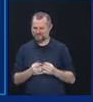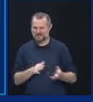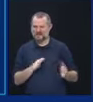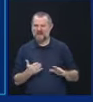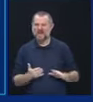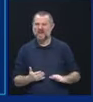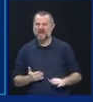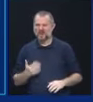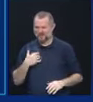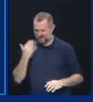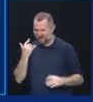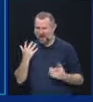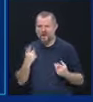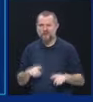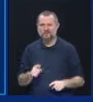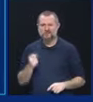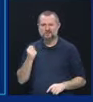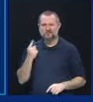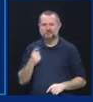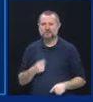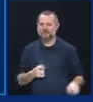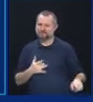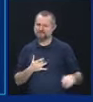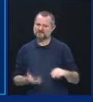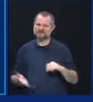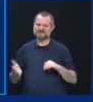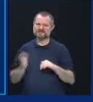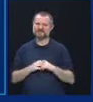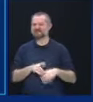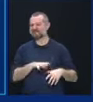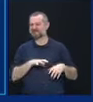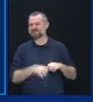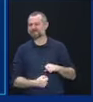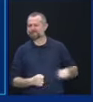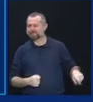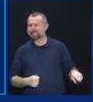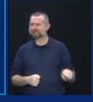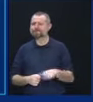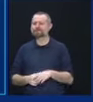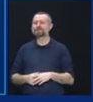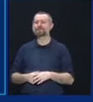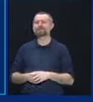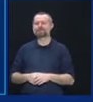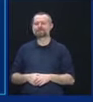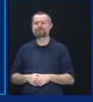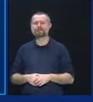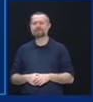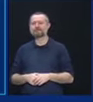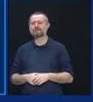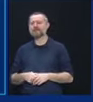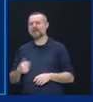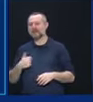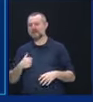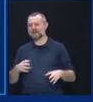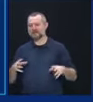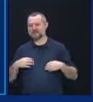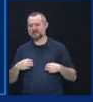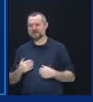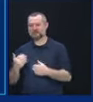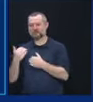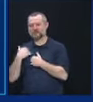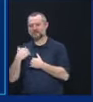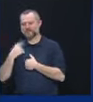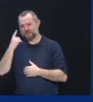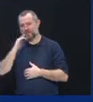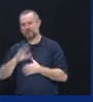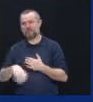And that aggravated the grief that they were feeling. So I take responsibility for all of that